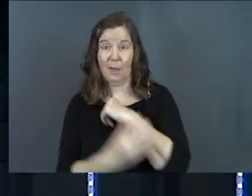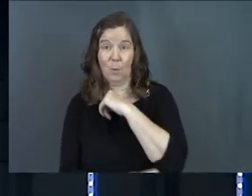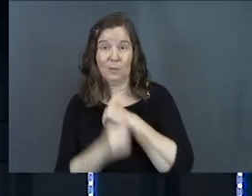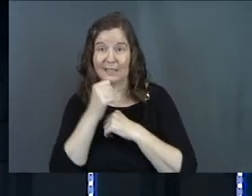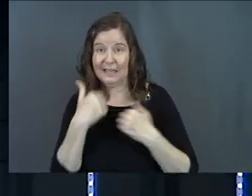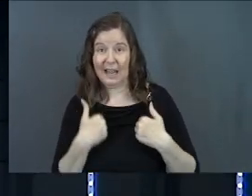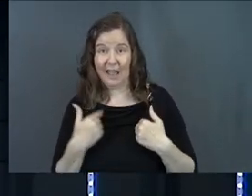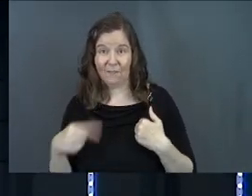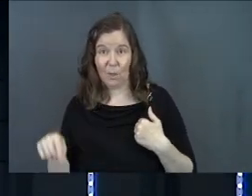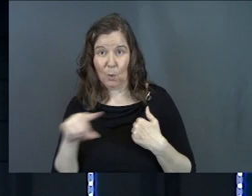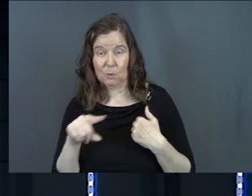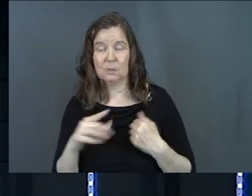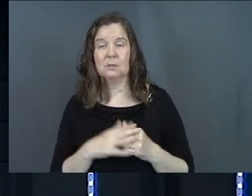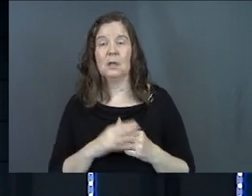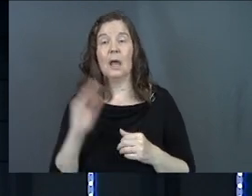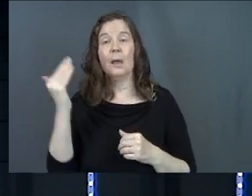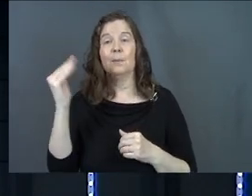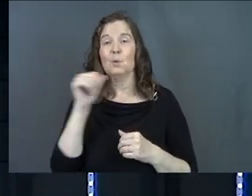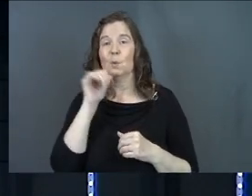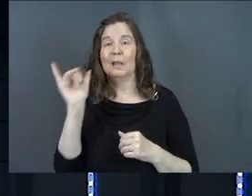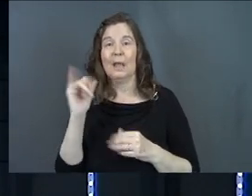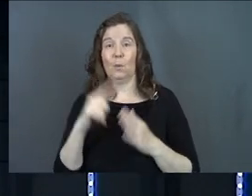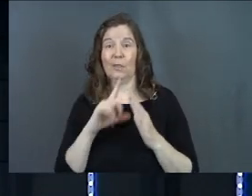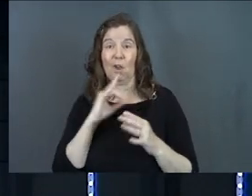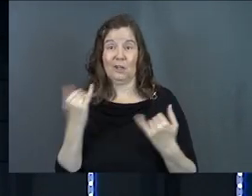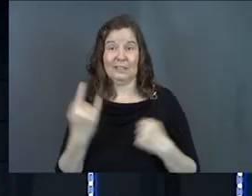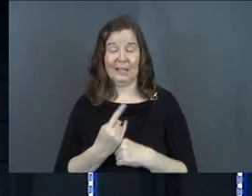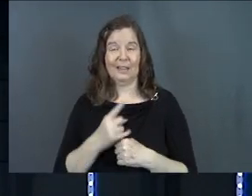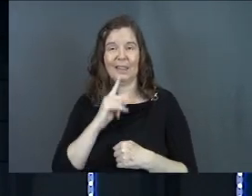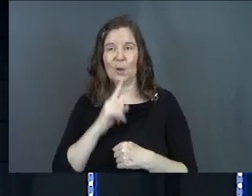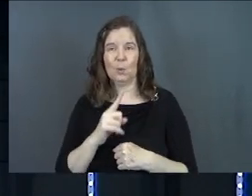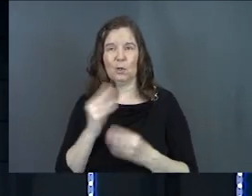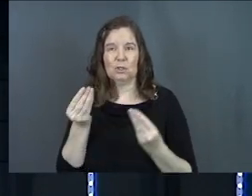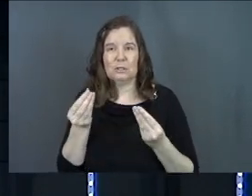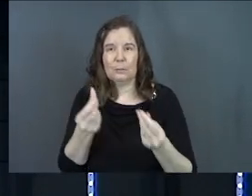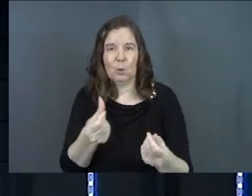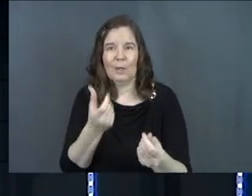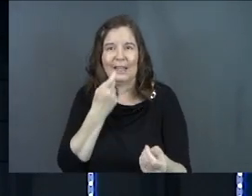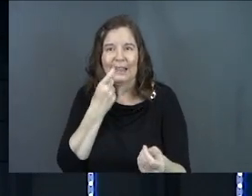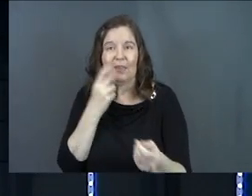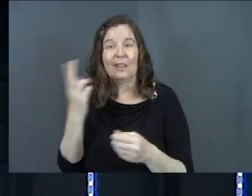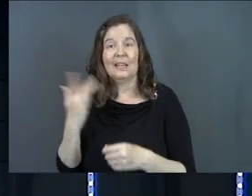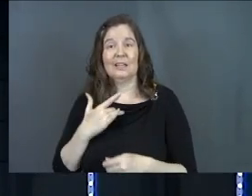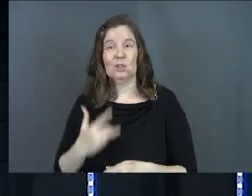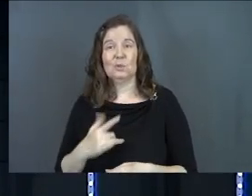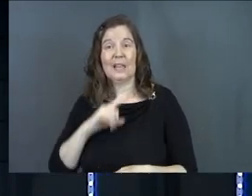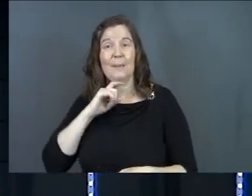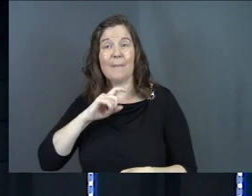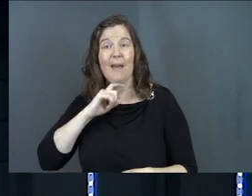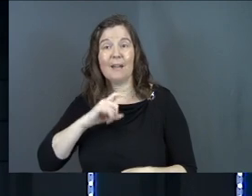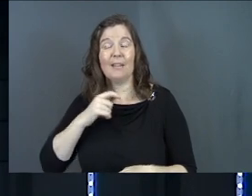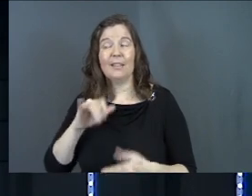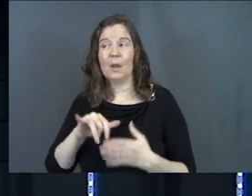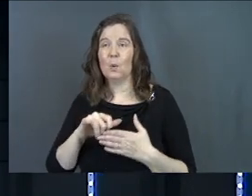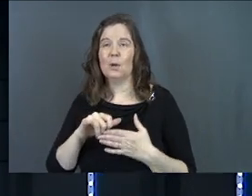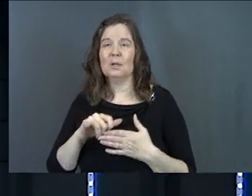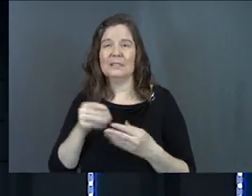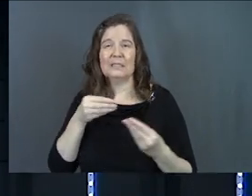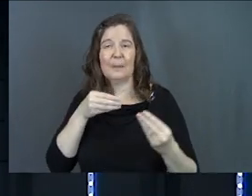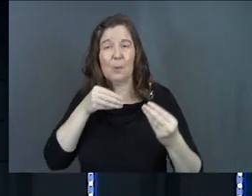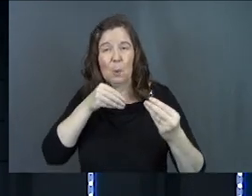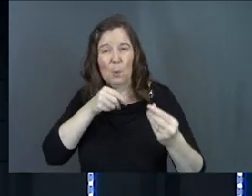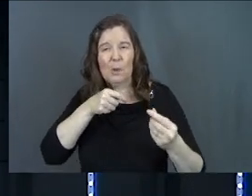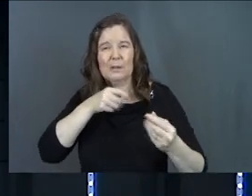poor folks, did not have those. And mirrors weren't like what they are today. They weren't smooth glass. They were usually metal that was